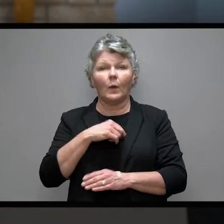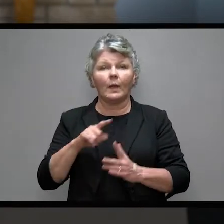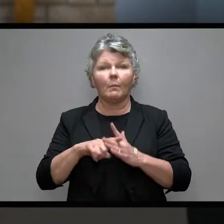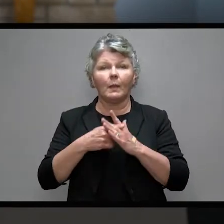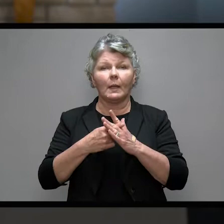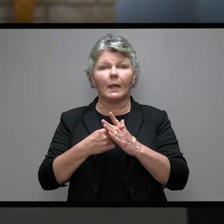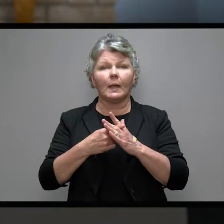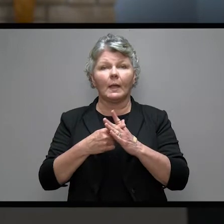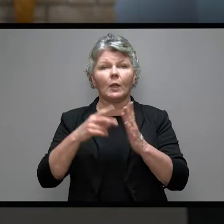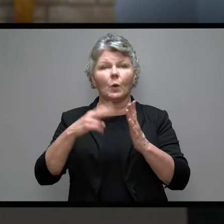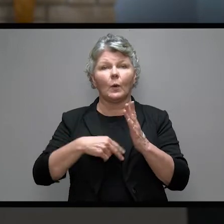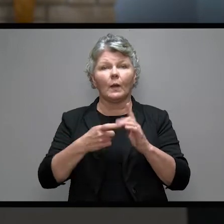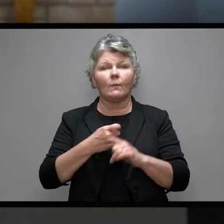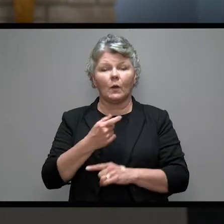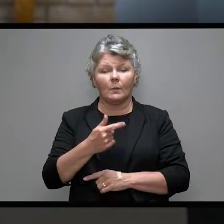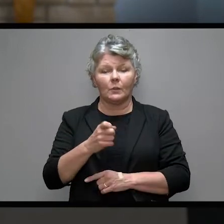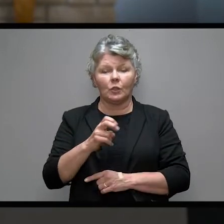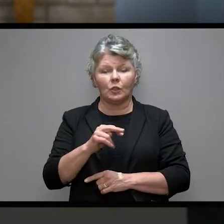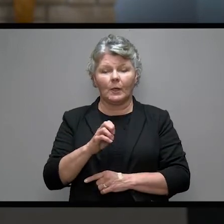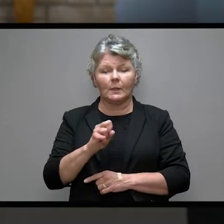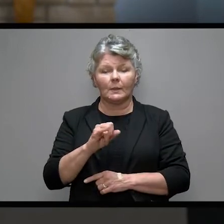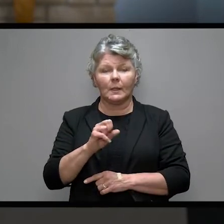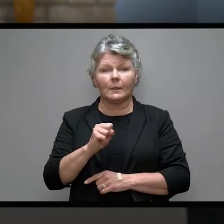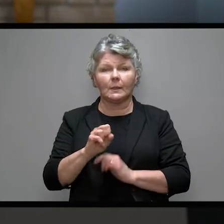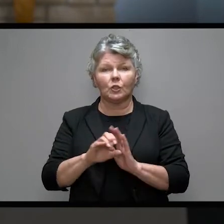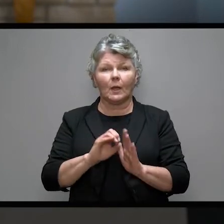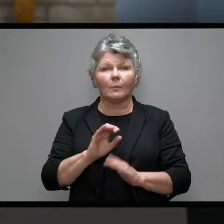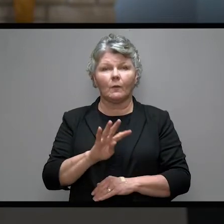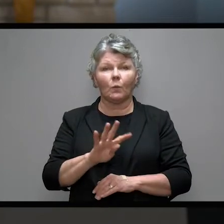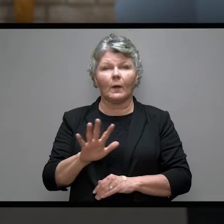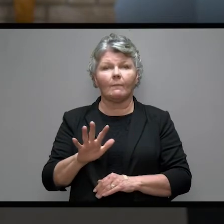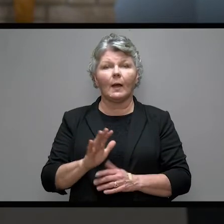a reading from Genesis chapter 45.